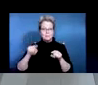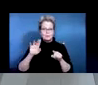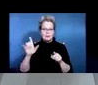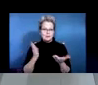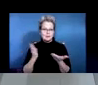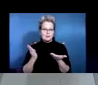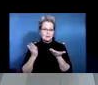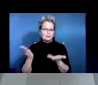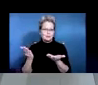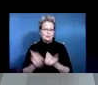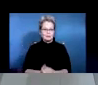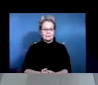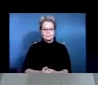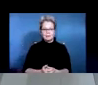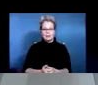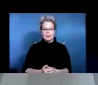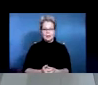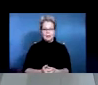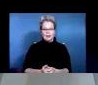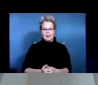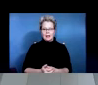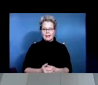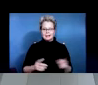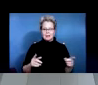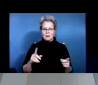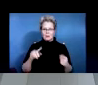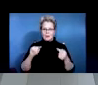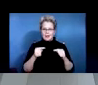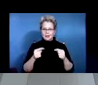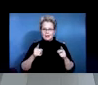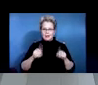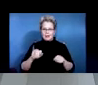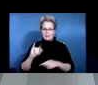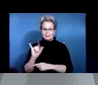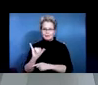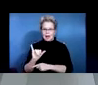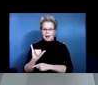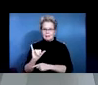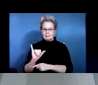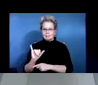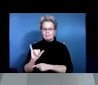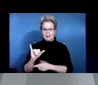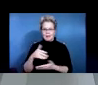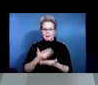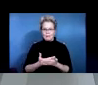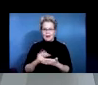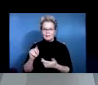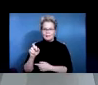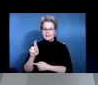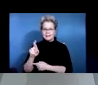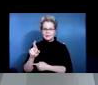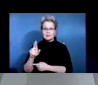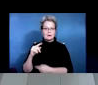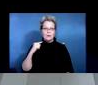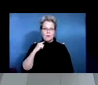individual was, uh, sustained his injury in July, came to Kessler in August, and was enrolled in the